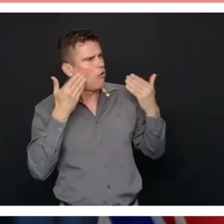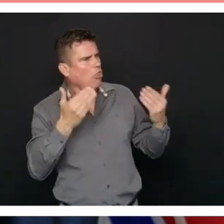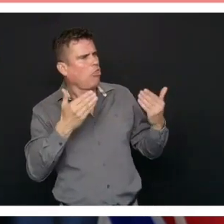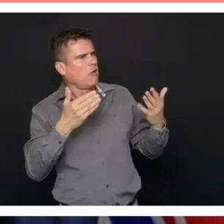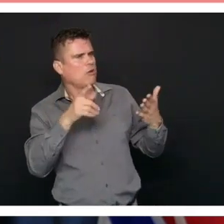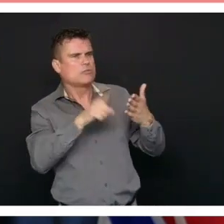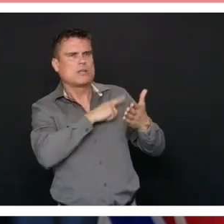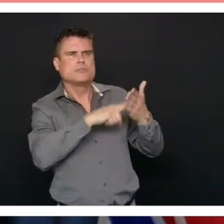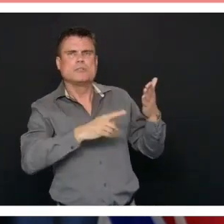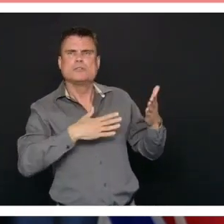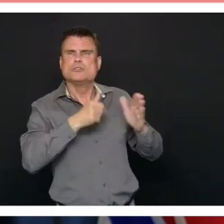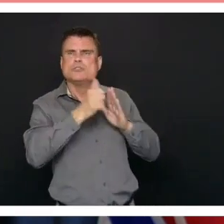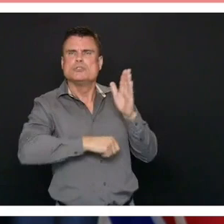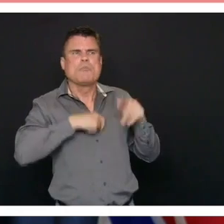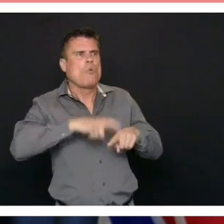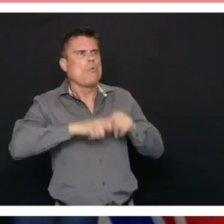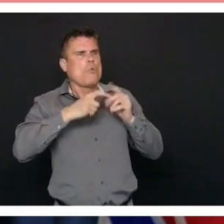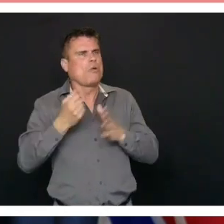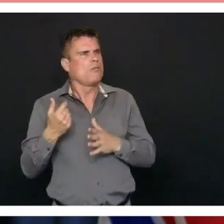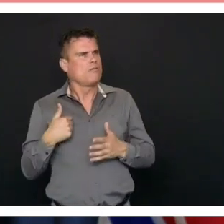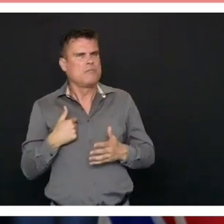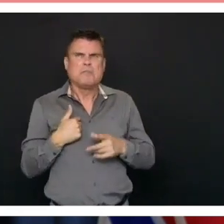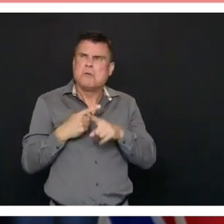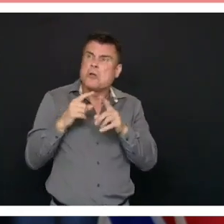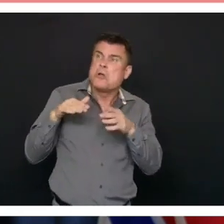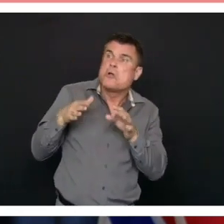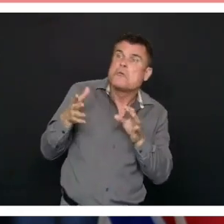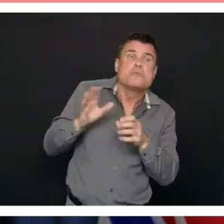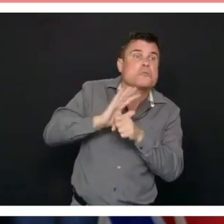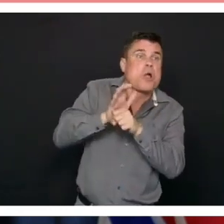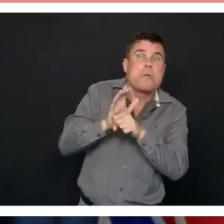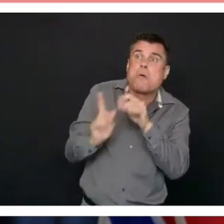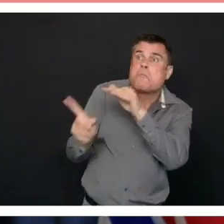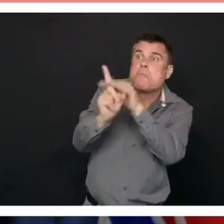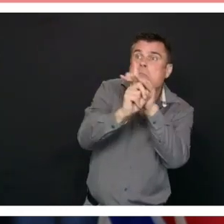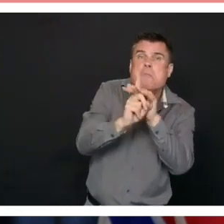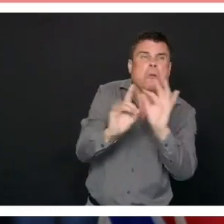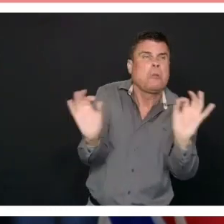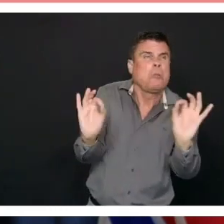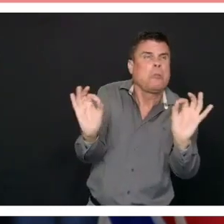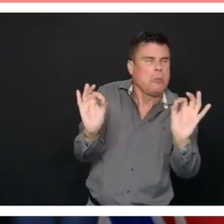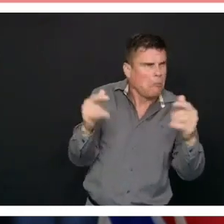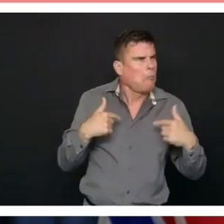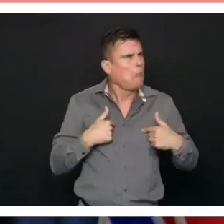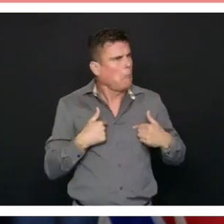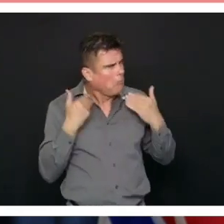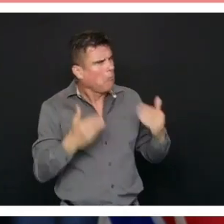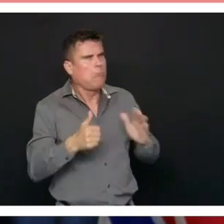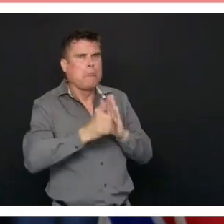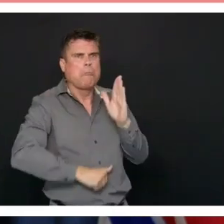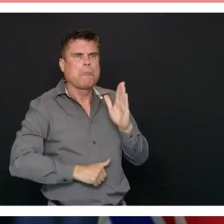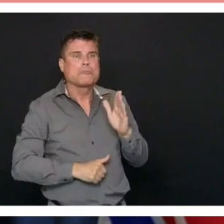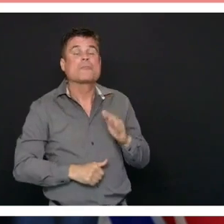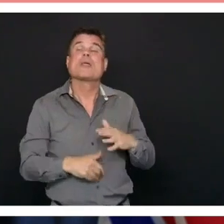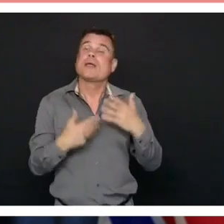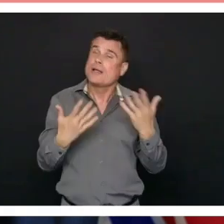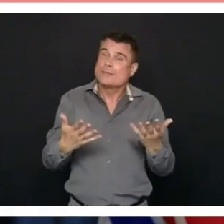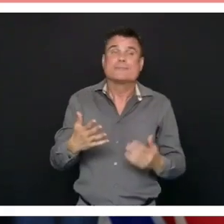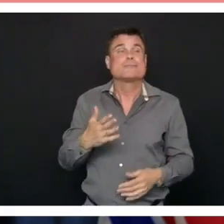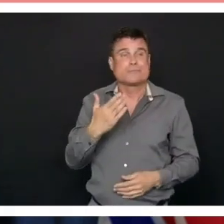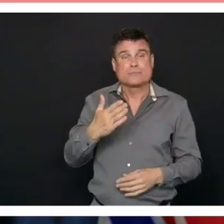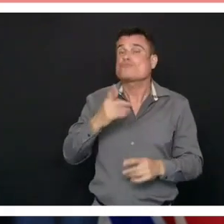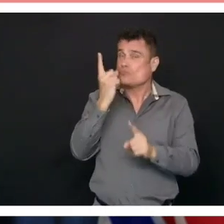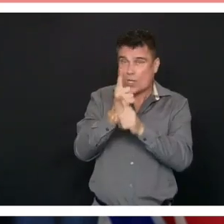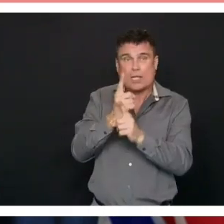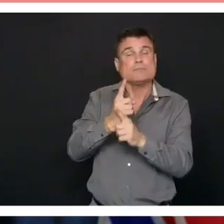the last couple of months It was absolutely the right call you'll recall back in March there was a very different discussion